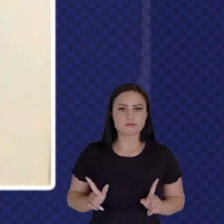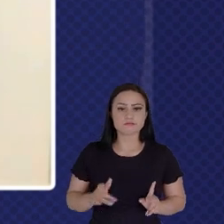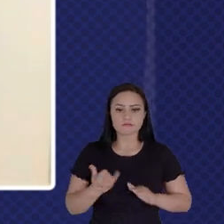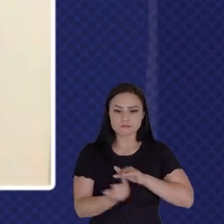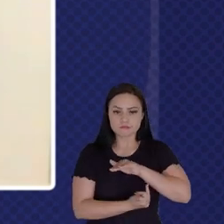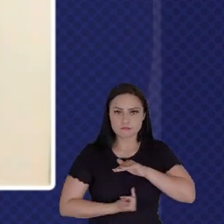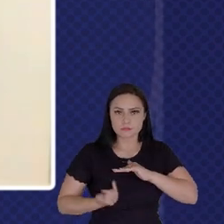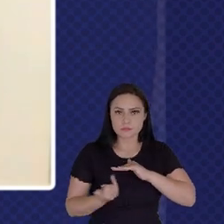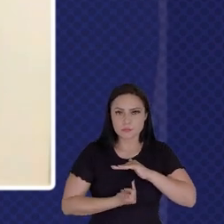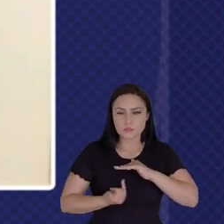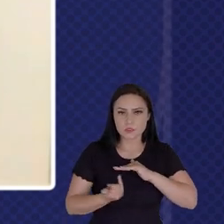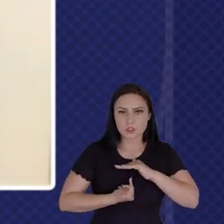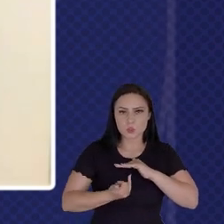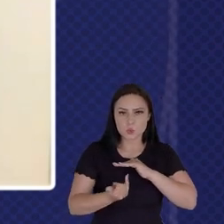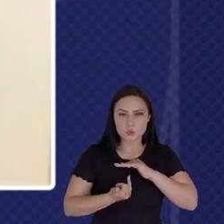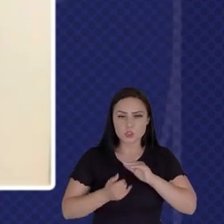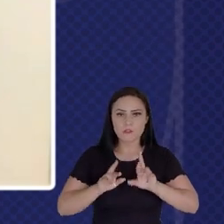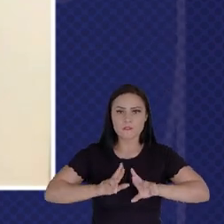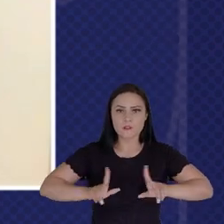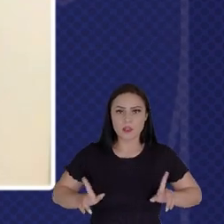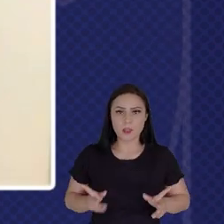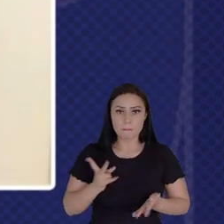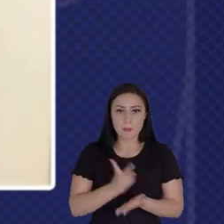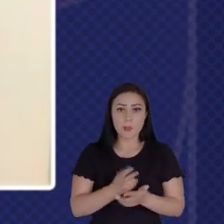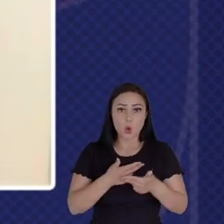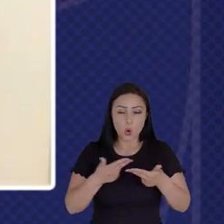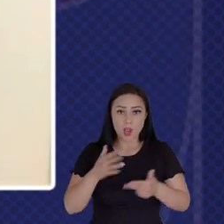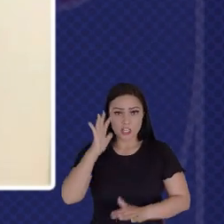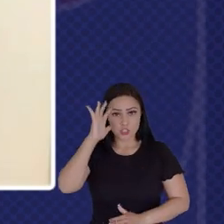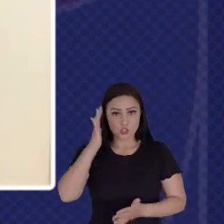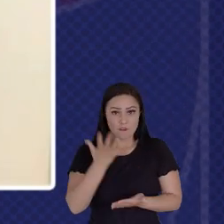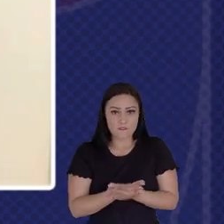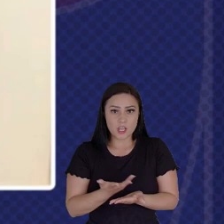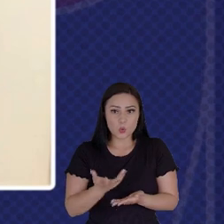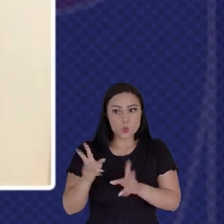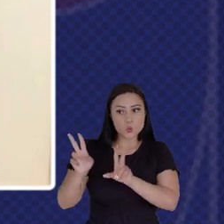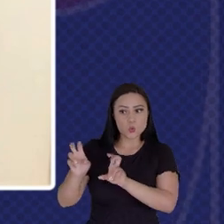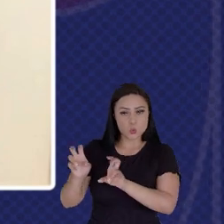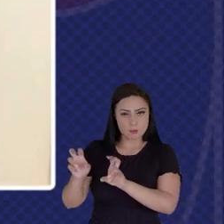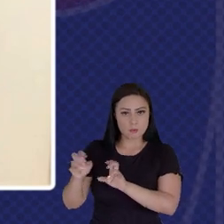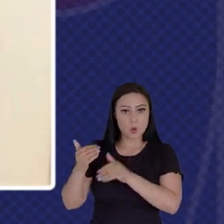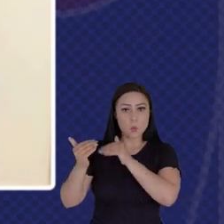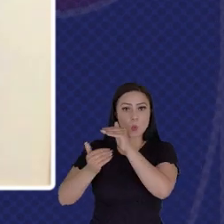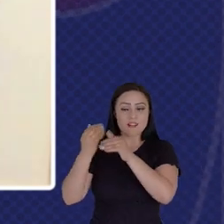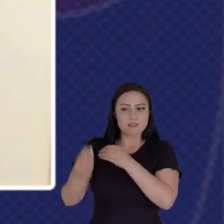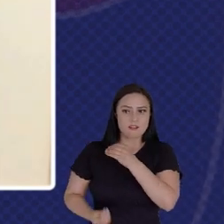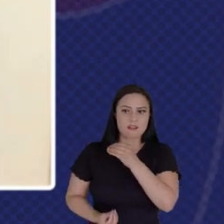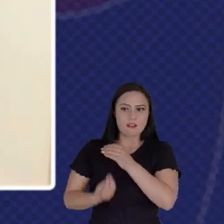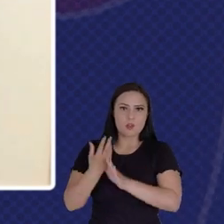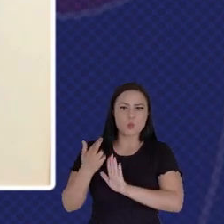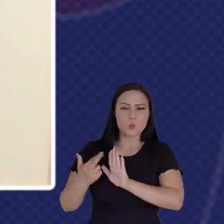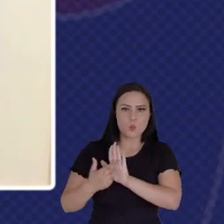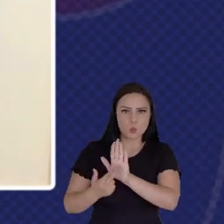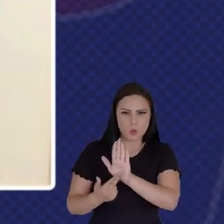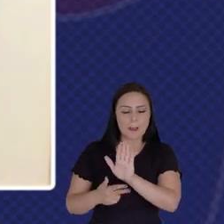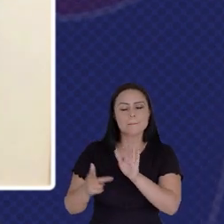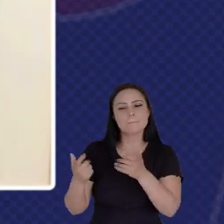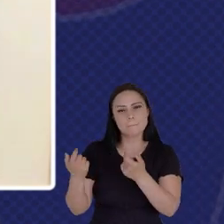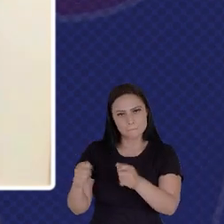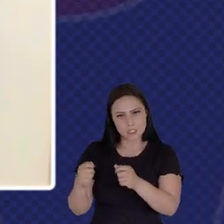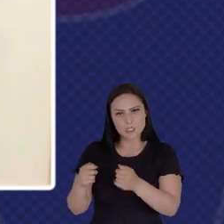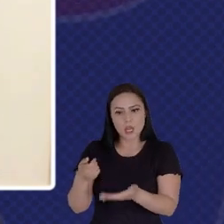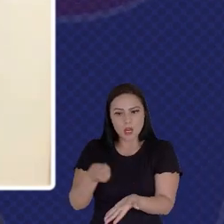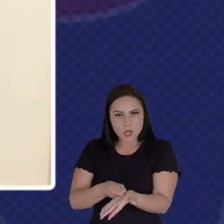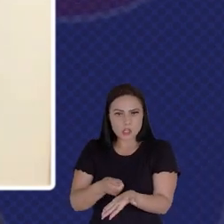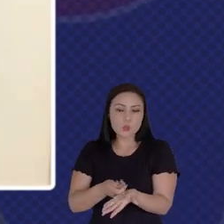Us It's The Same Way When You're Also Resolving An Issue When You Are Creating Regulations You Need To Ensure That You